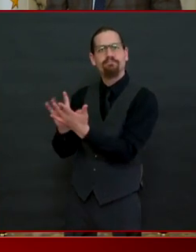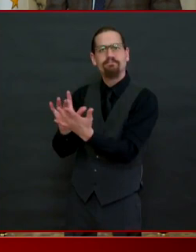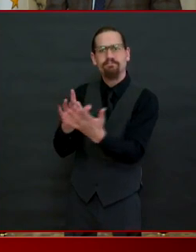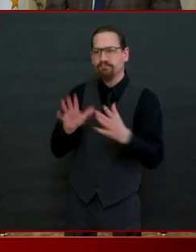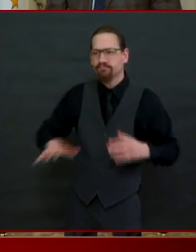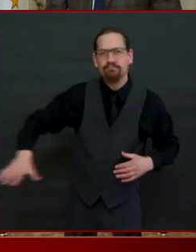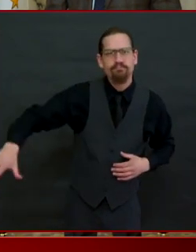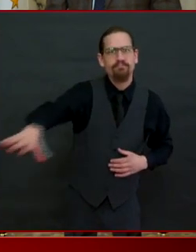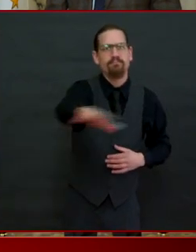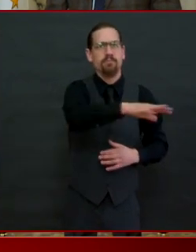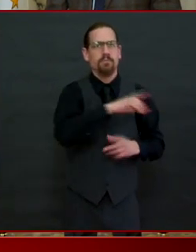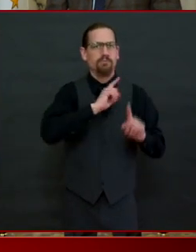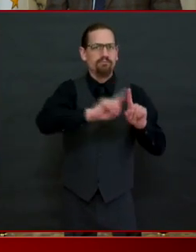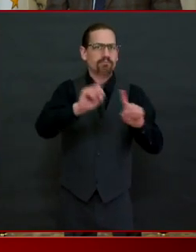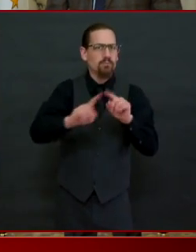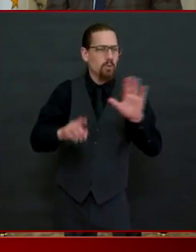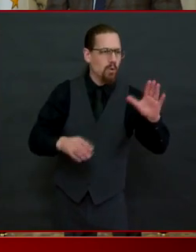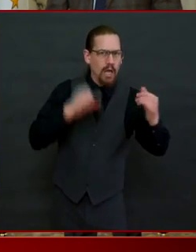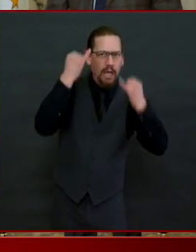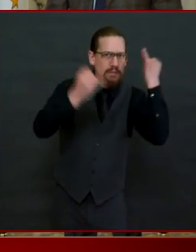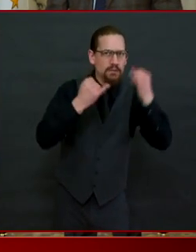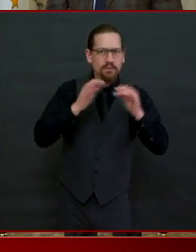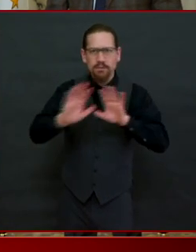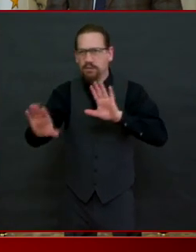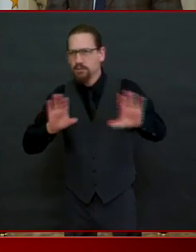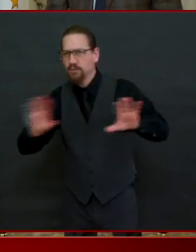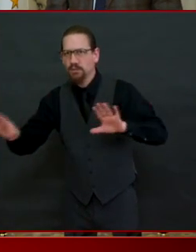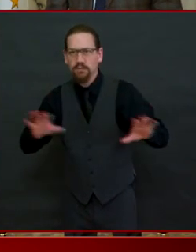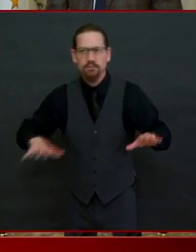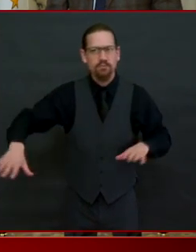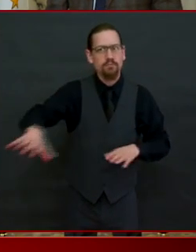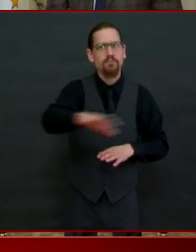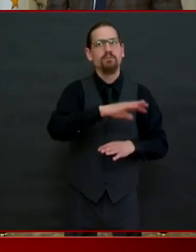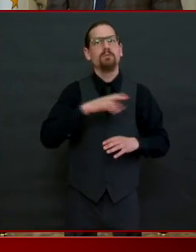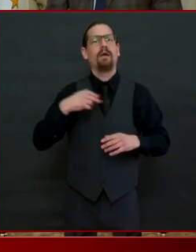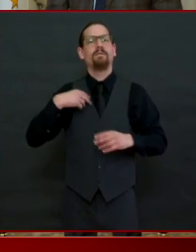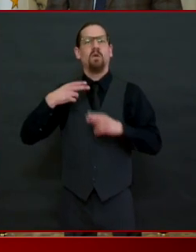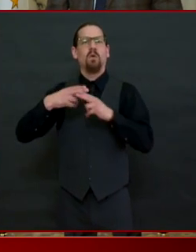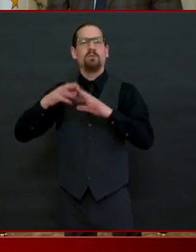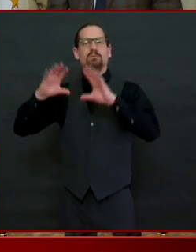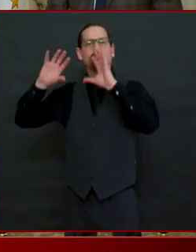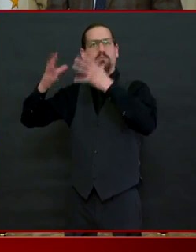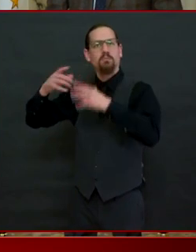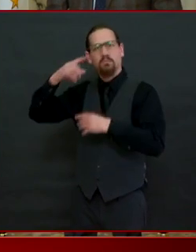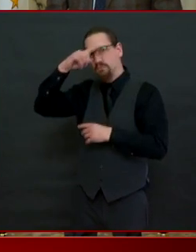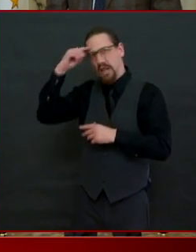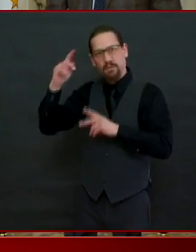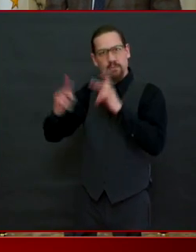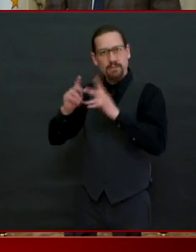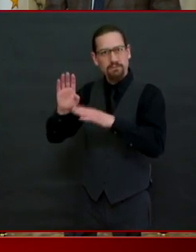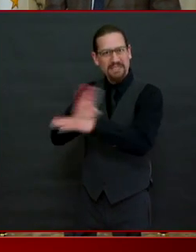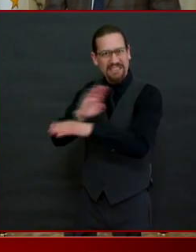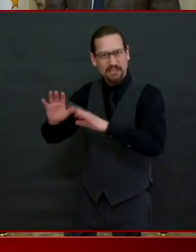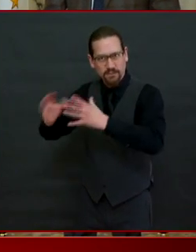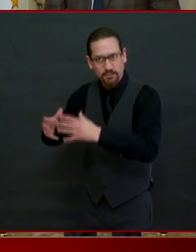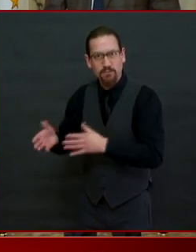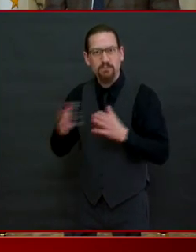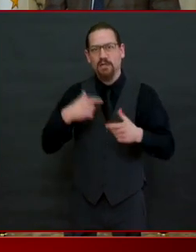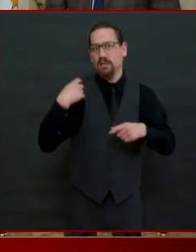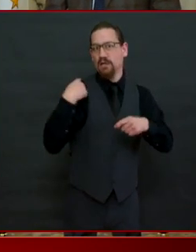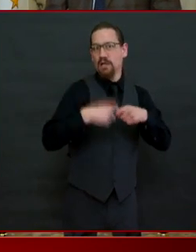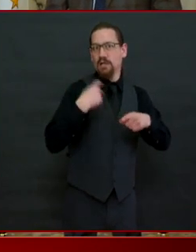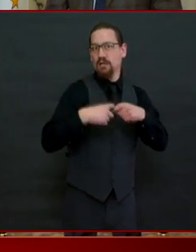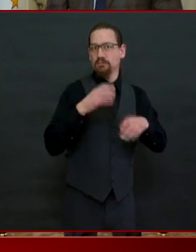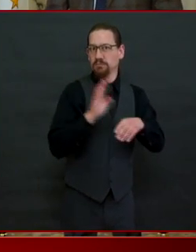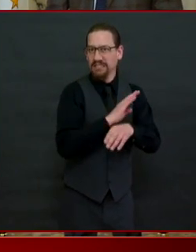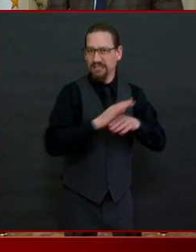black business association hispanic chamber of commerce getting into the smallest businesses